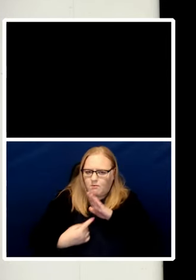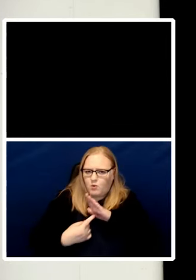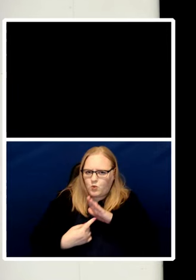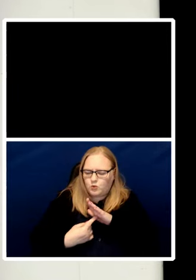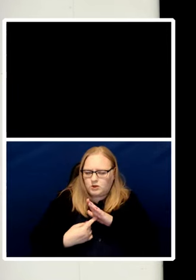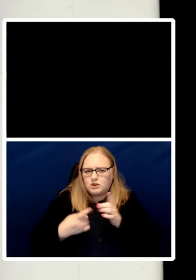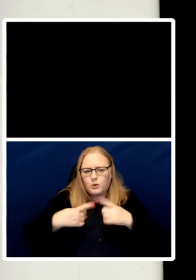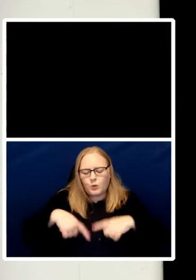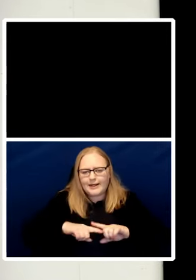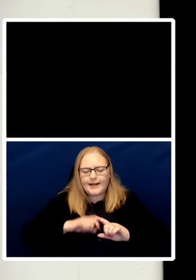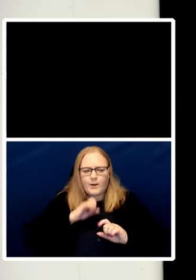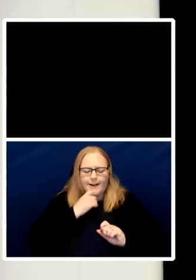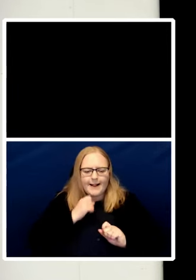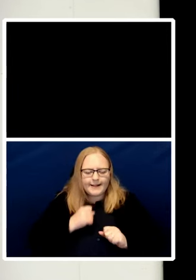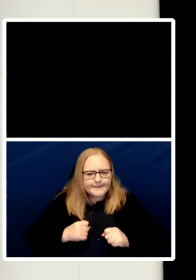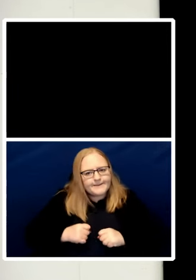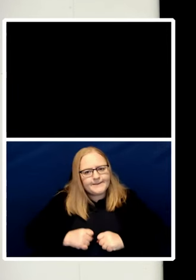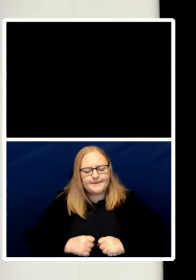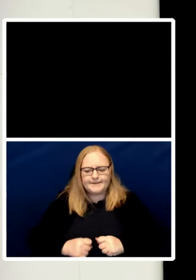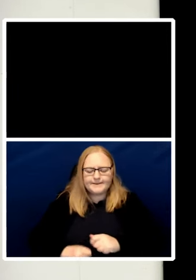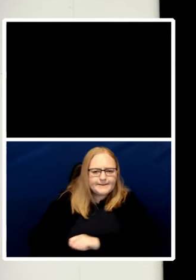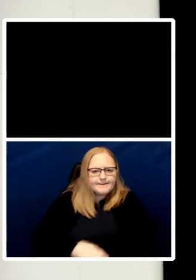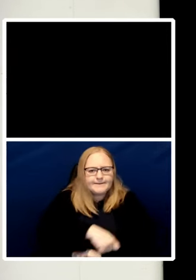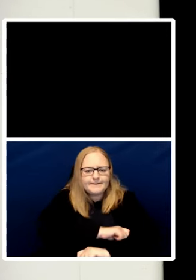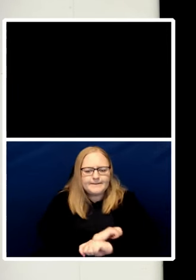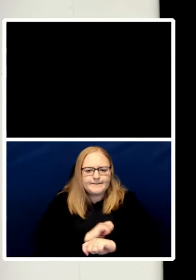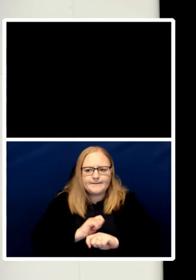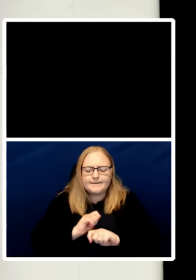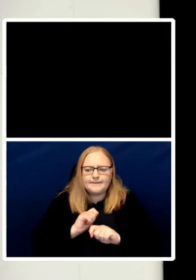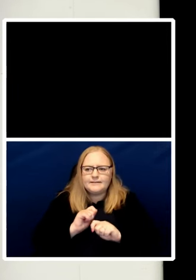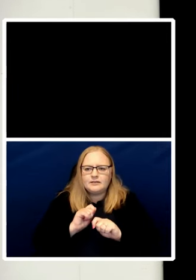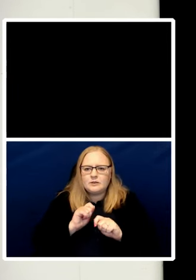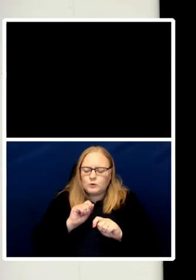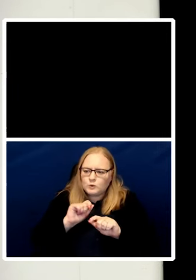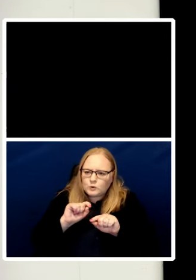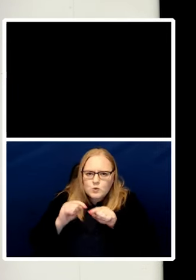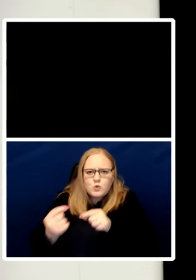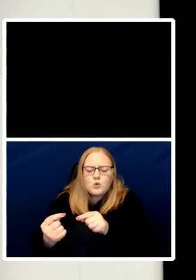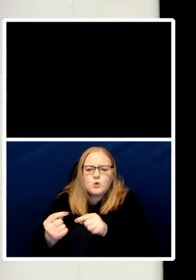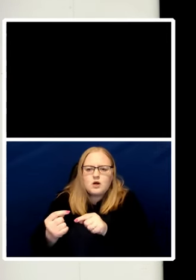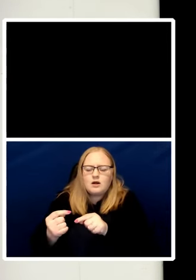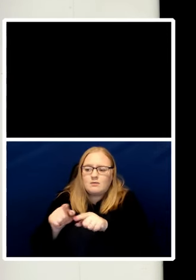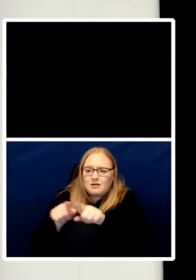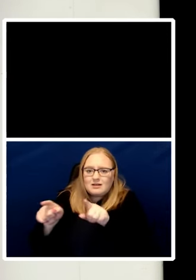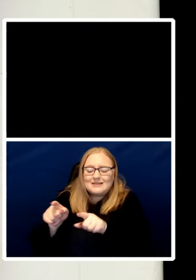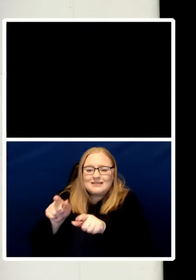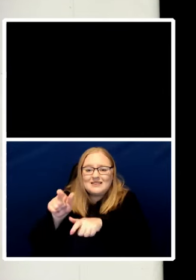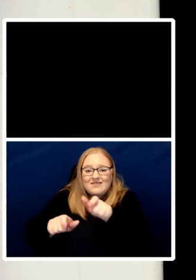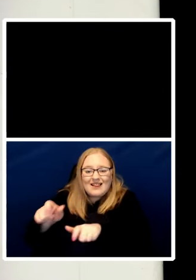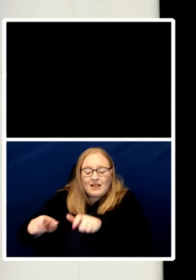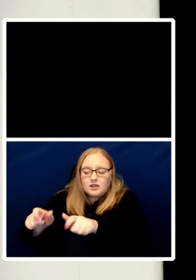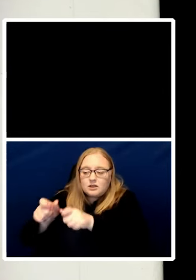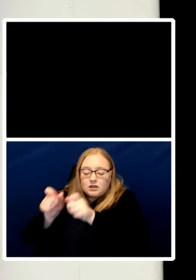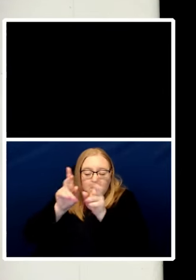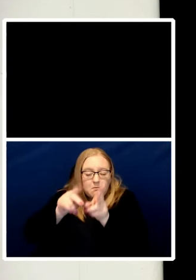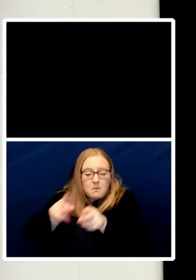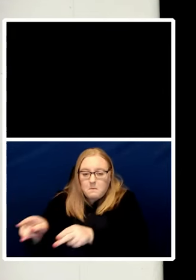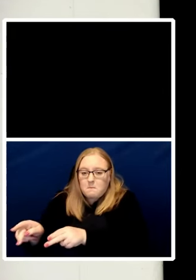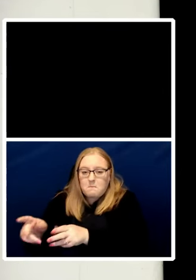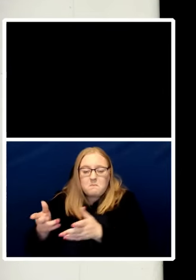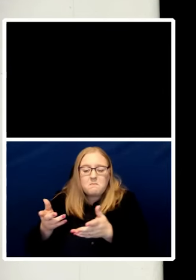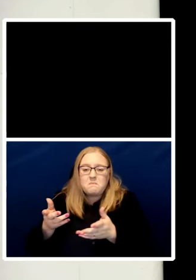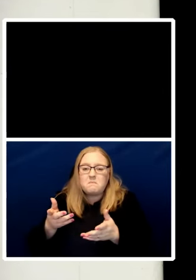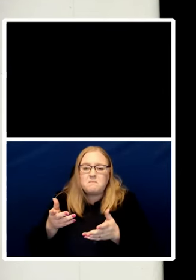by mass killing of civilians it's extraordinary and if we're not